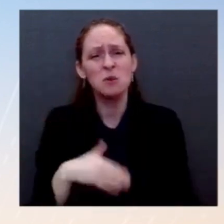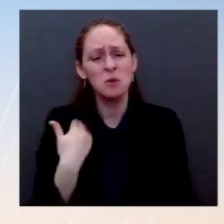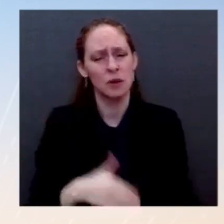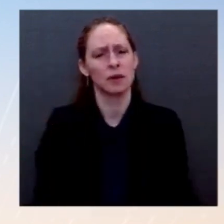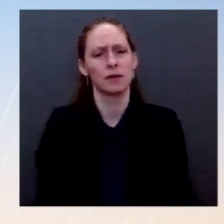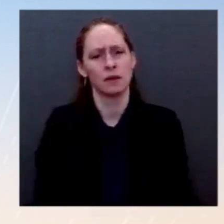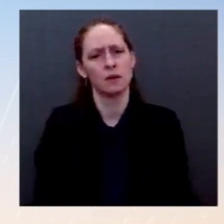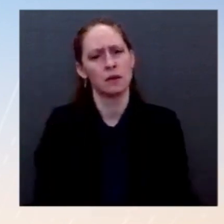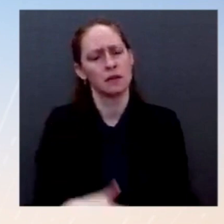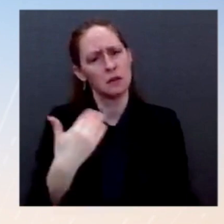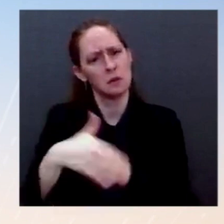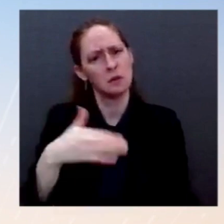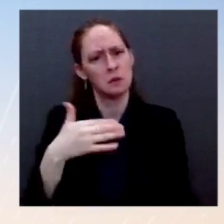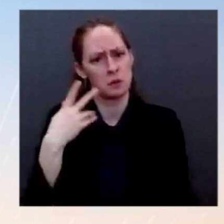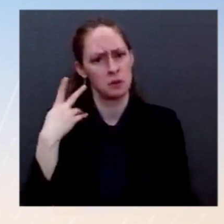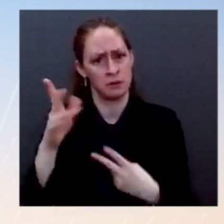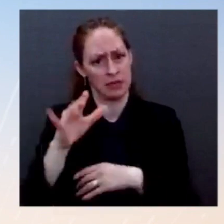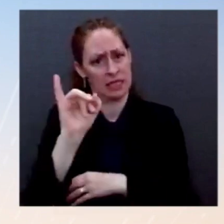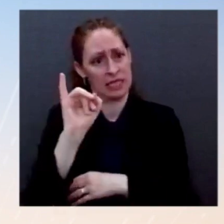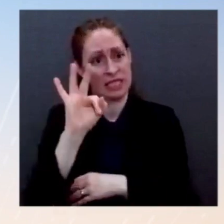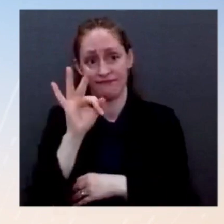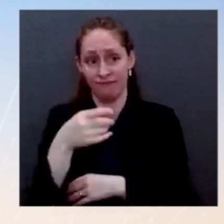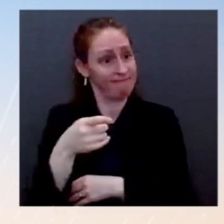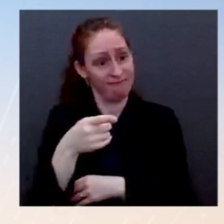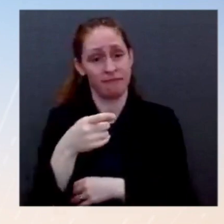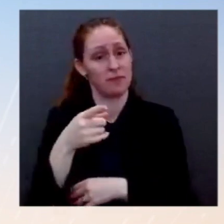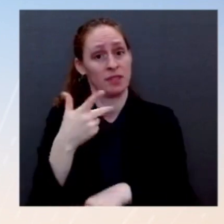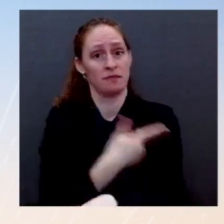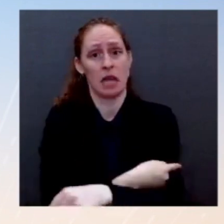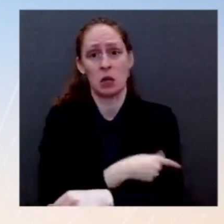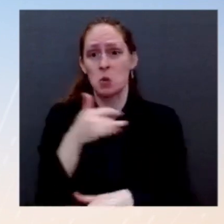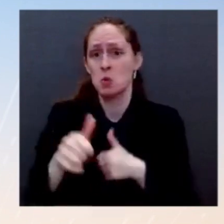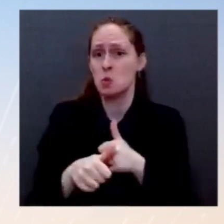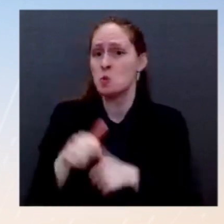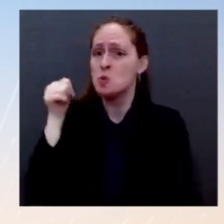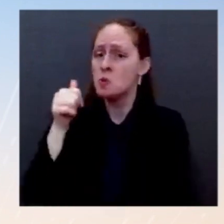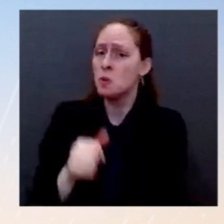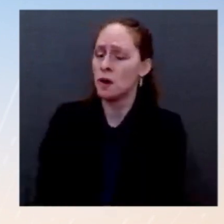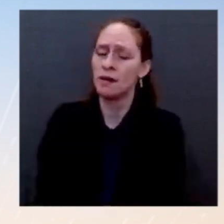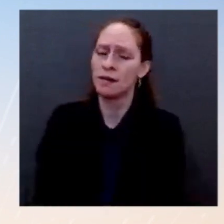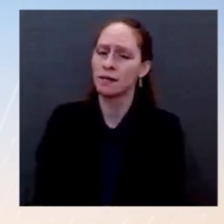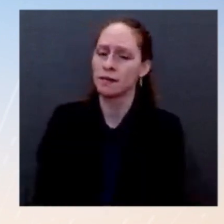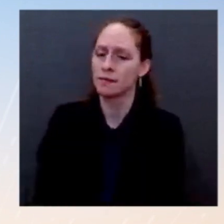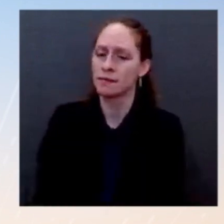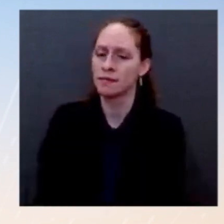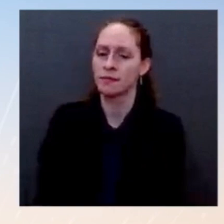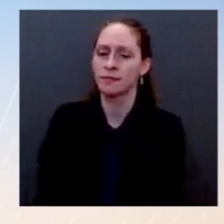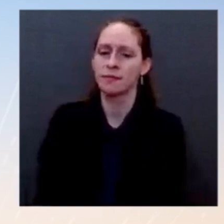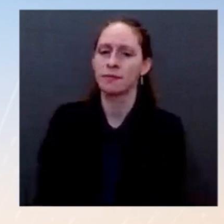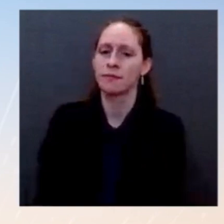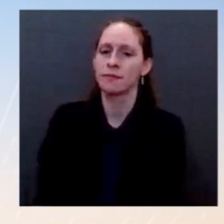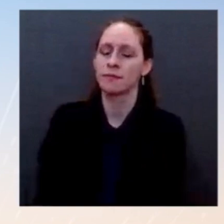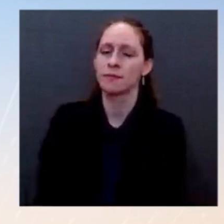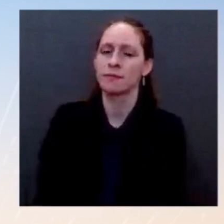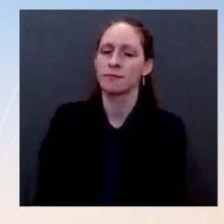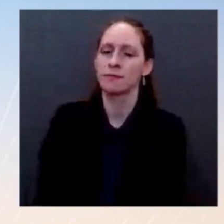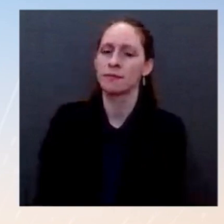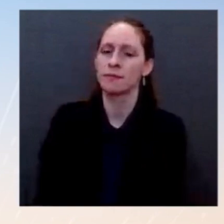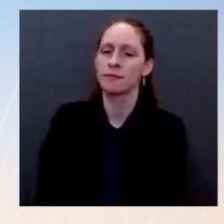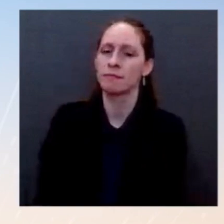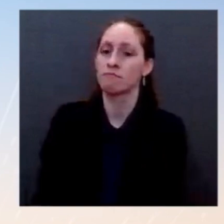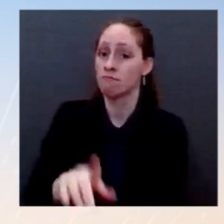are vaccinated. Will the president update his language at some time to be more reflective of the fact that people who are triple vaccinated